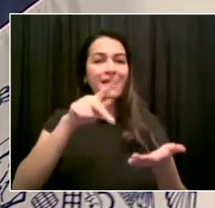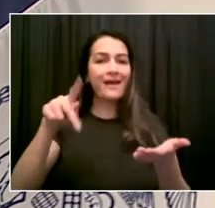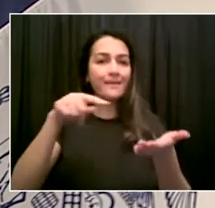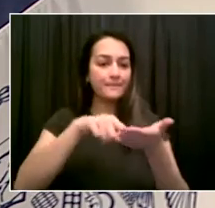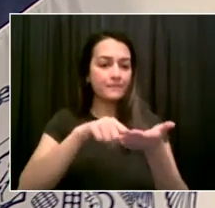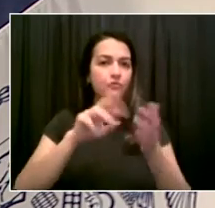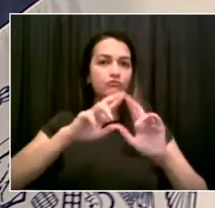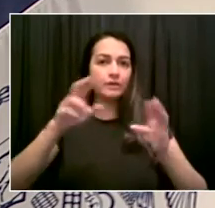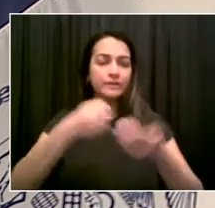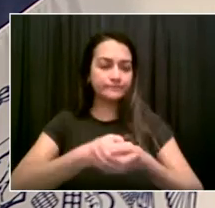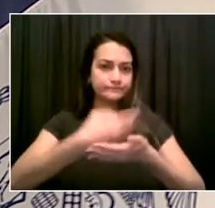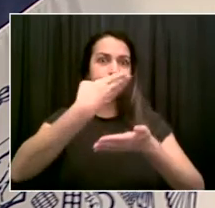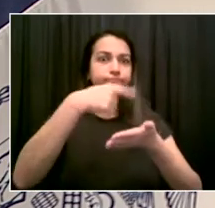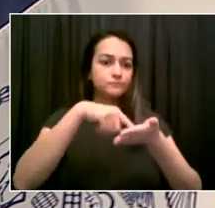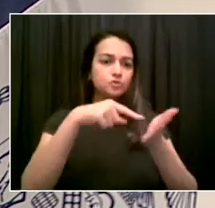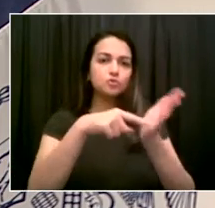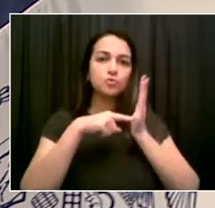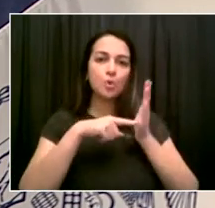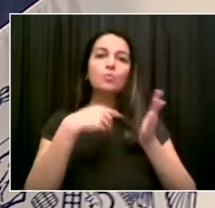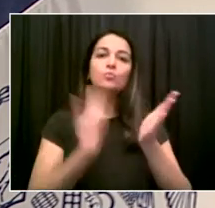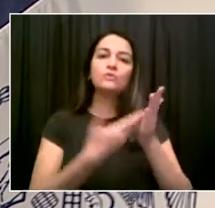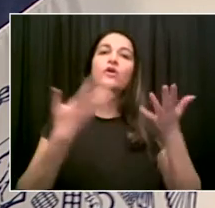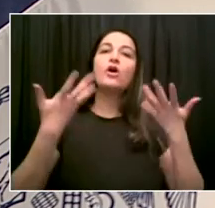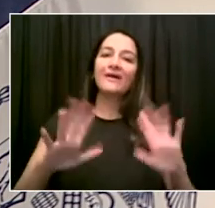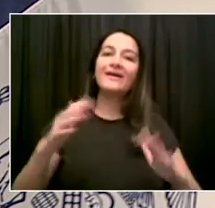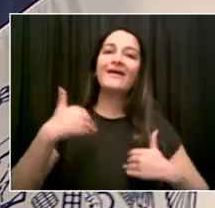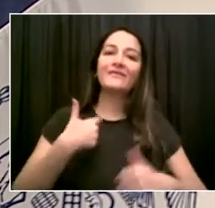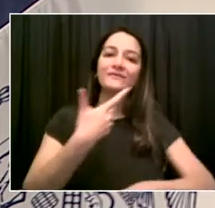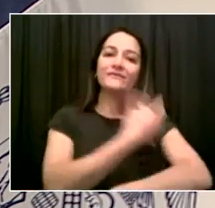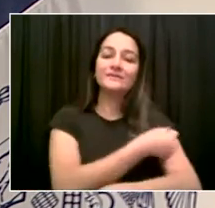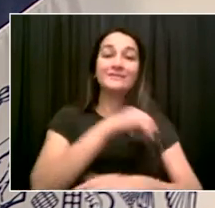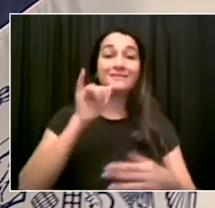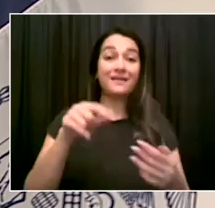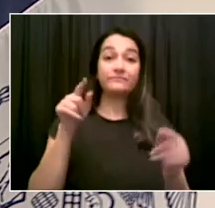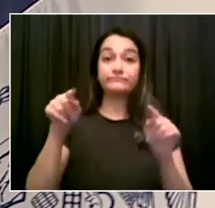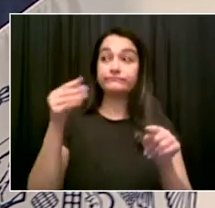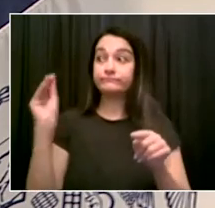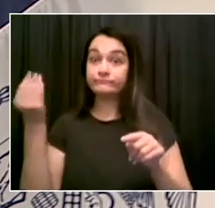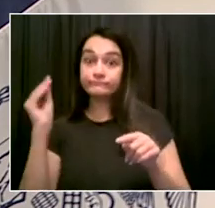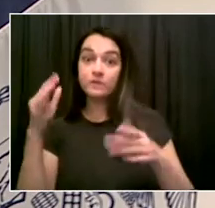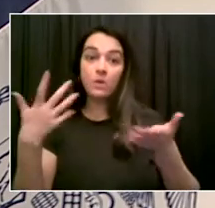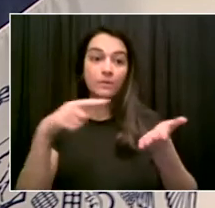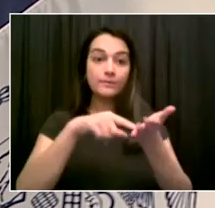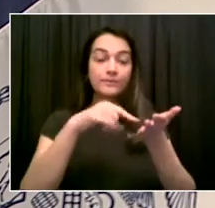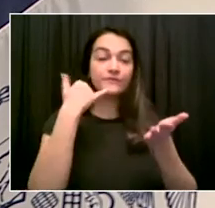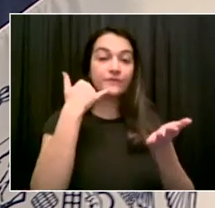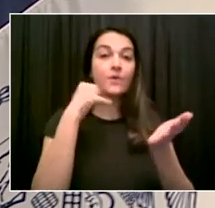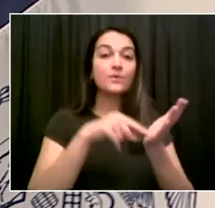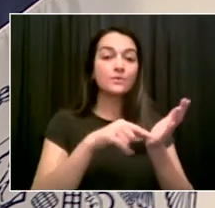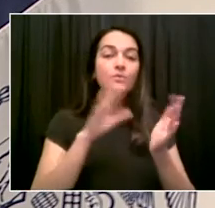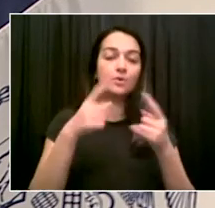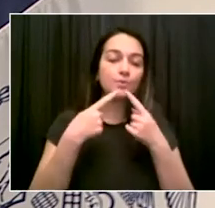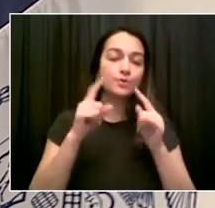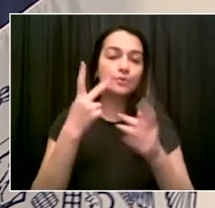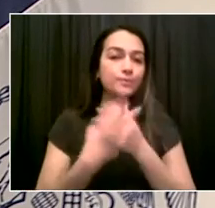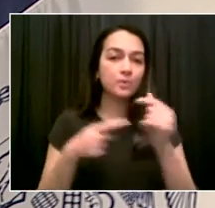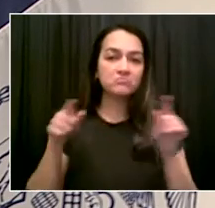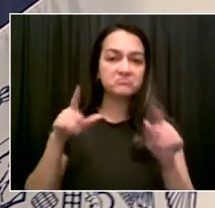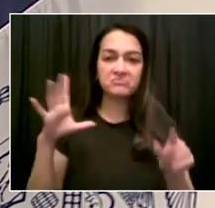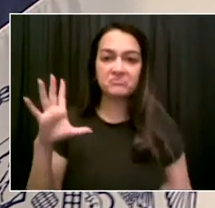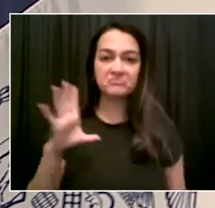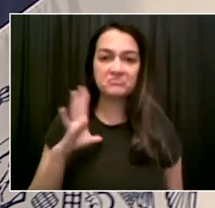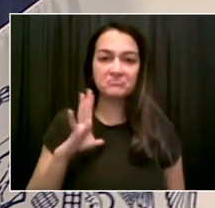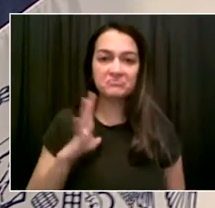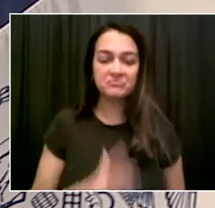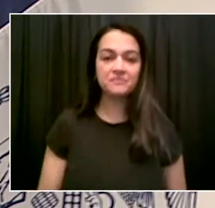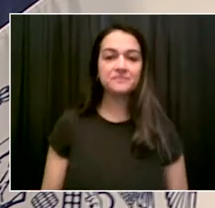Everyone this summer already has been amazing in this city and a lot more to come. This approach is going to make clear you want